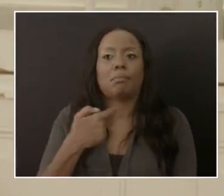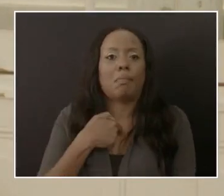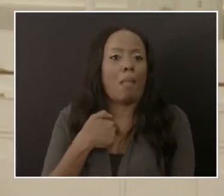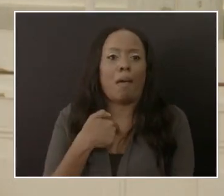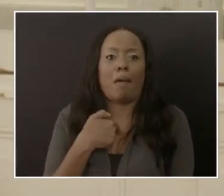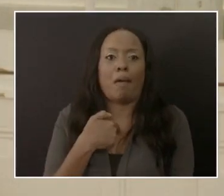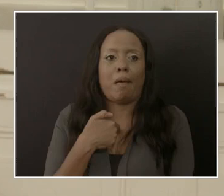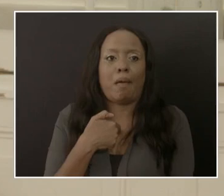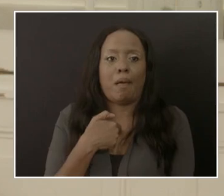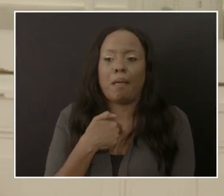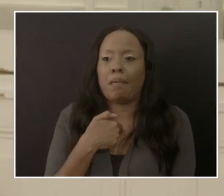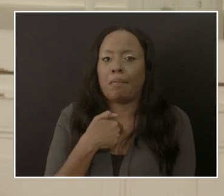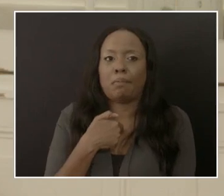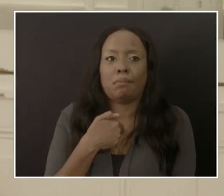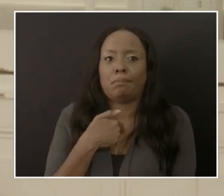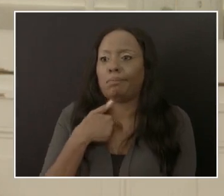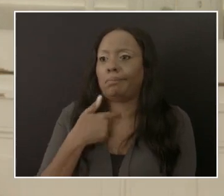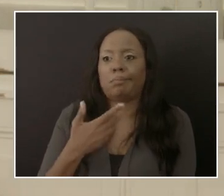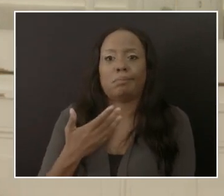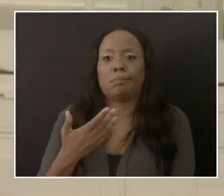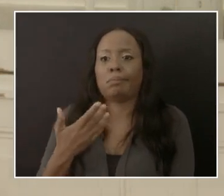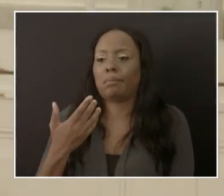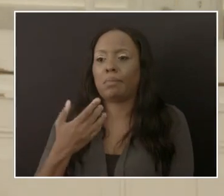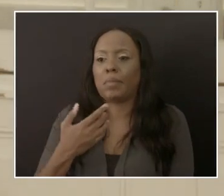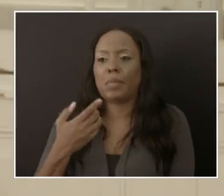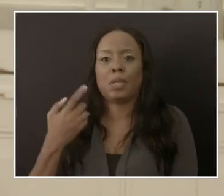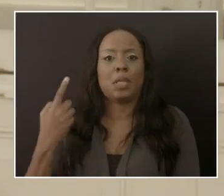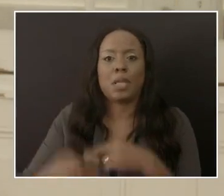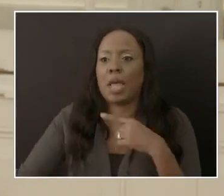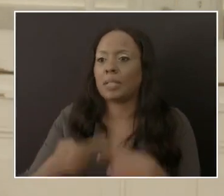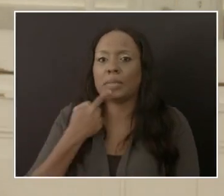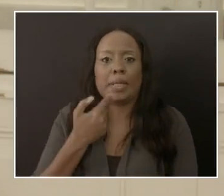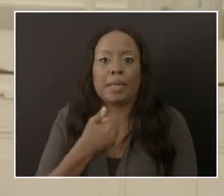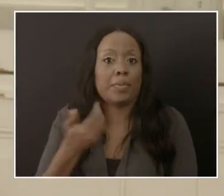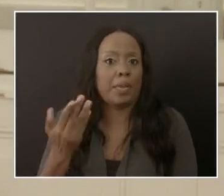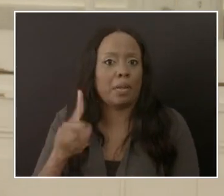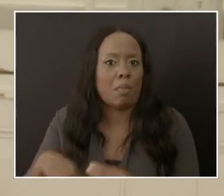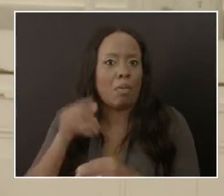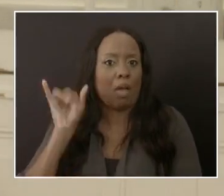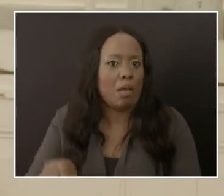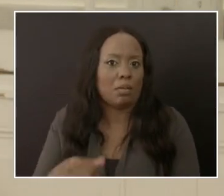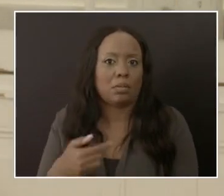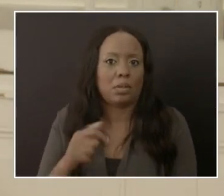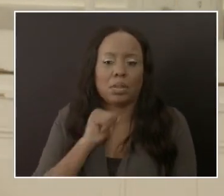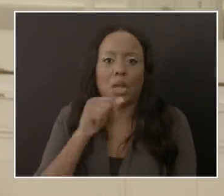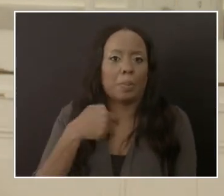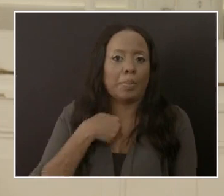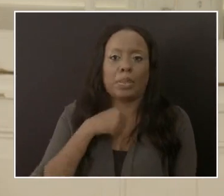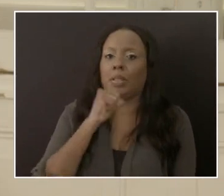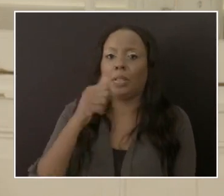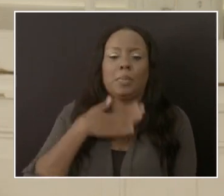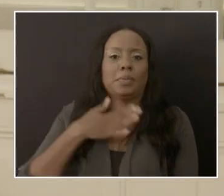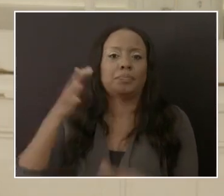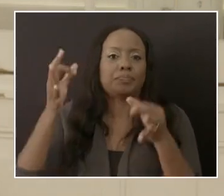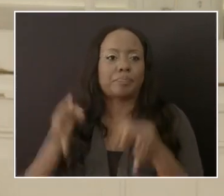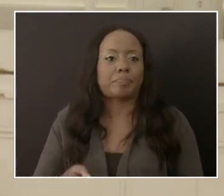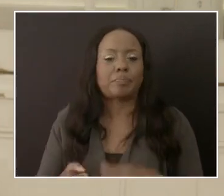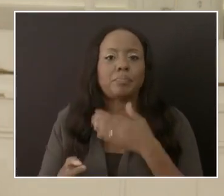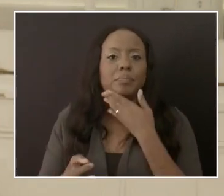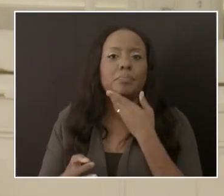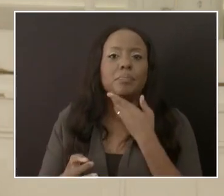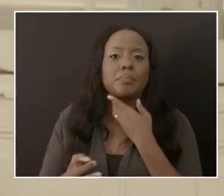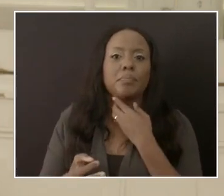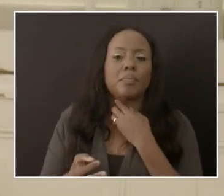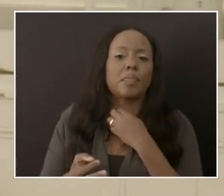to get ahead ahead of the game by making any pronouncement in this area but all options will be